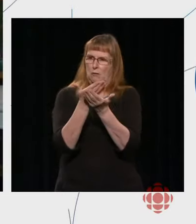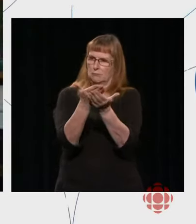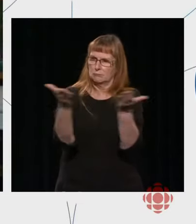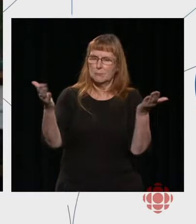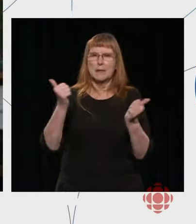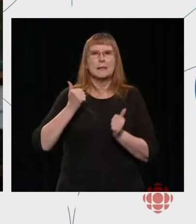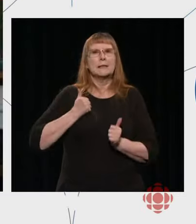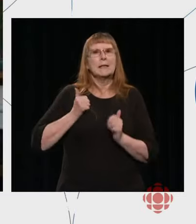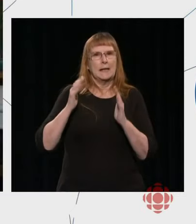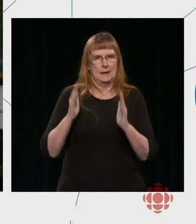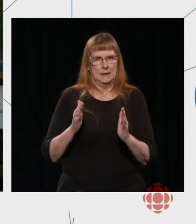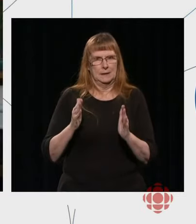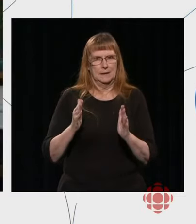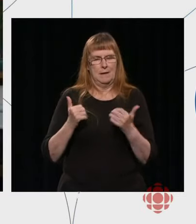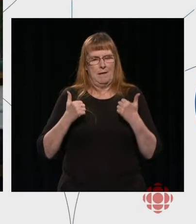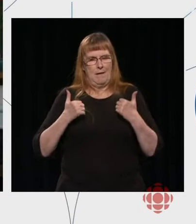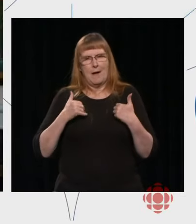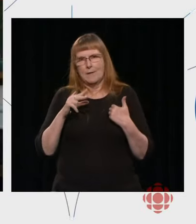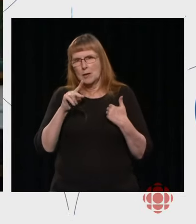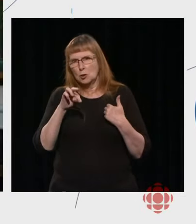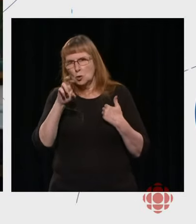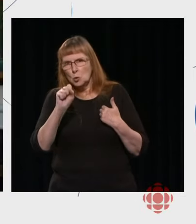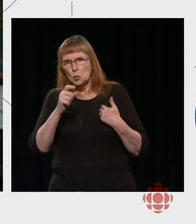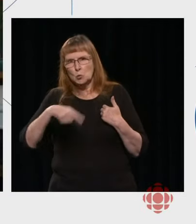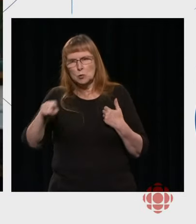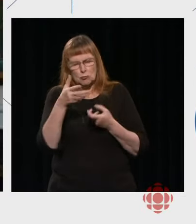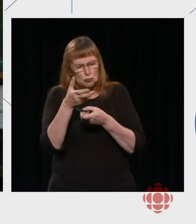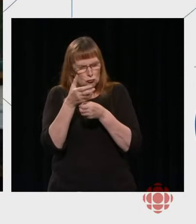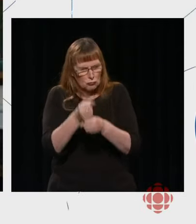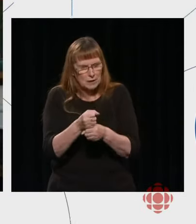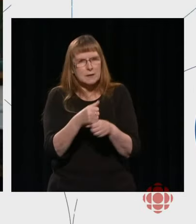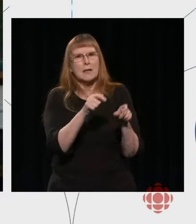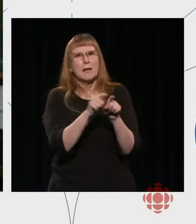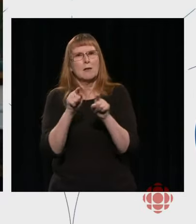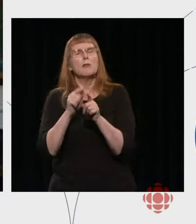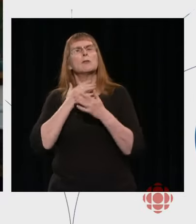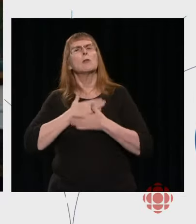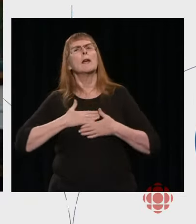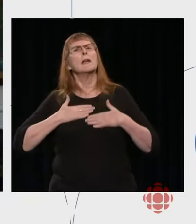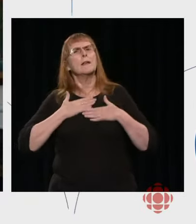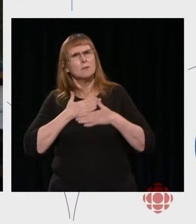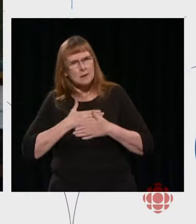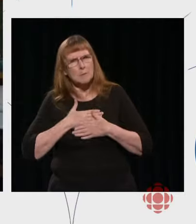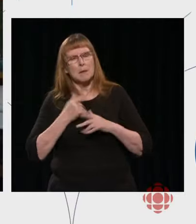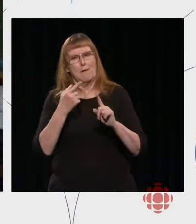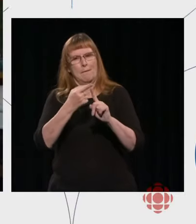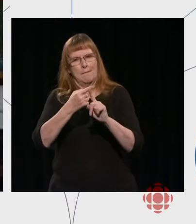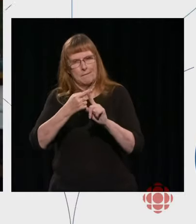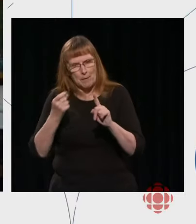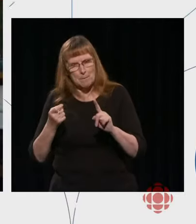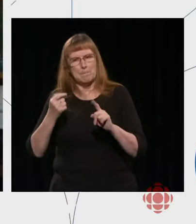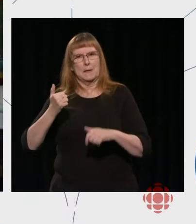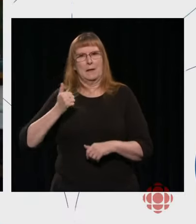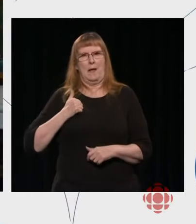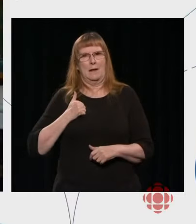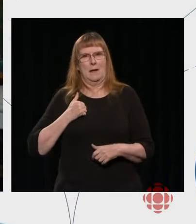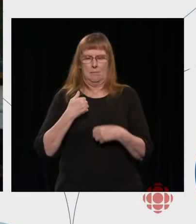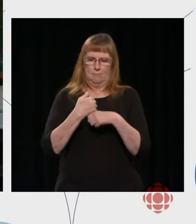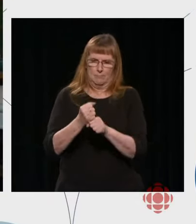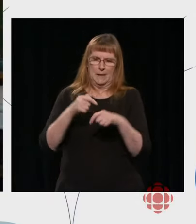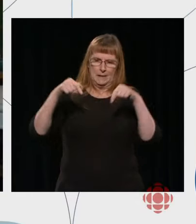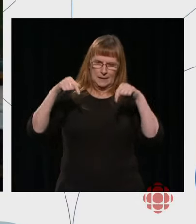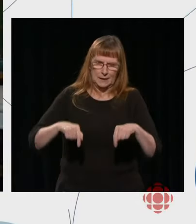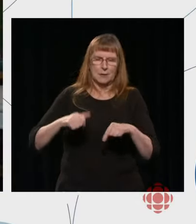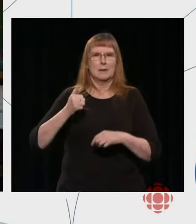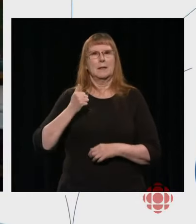and information and with great homegrown entertainment, that's our mandate and that's our promise to Canadians. Thank